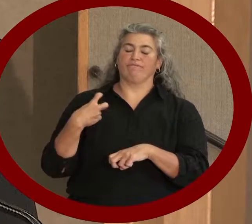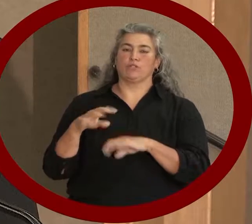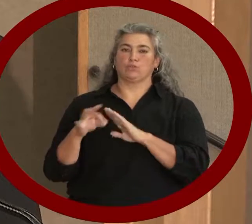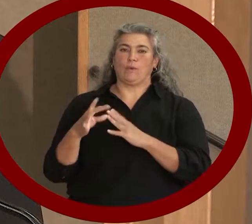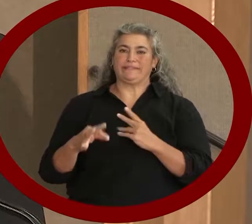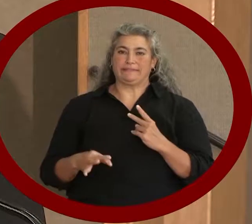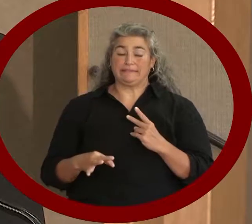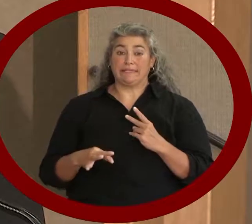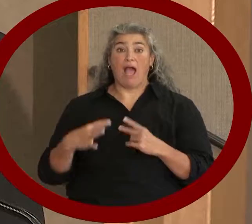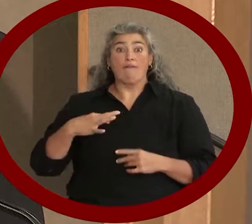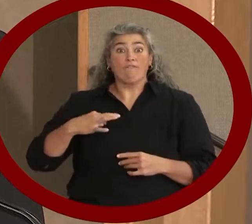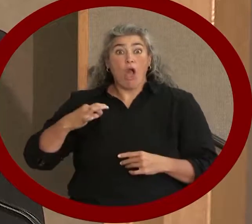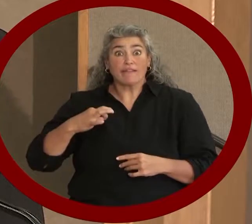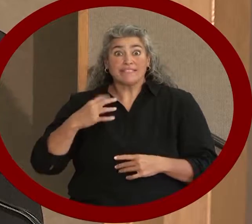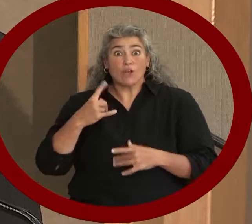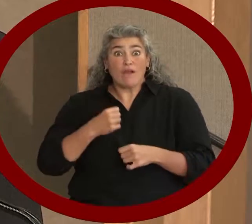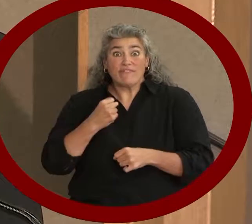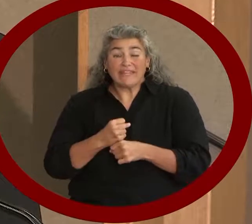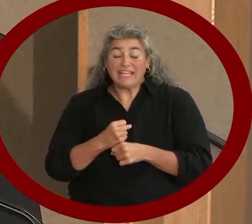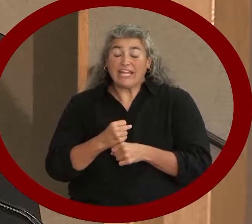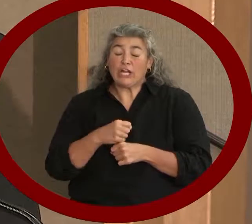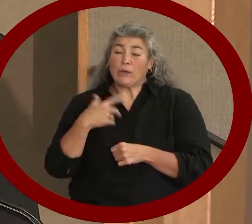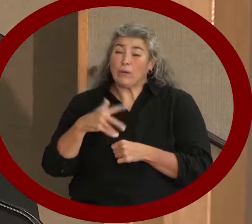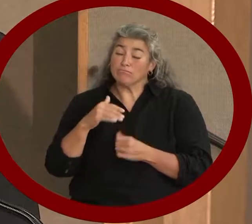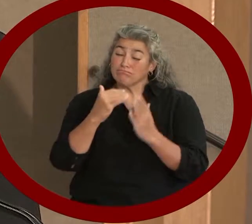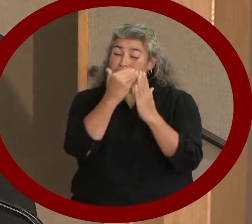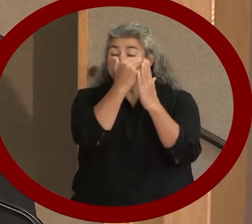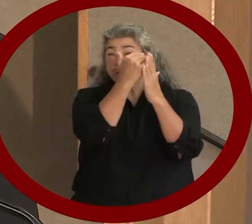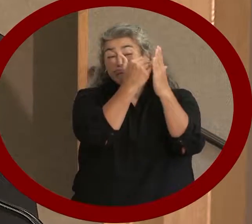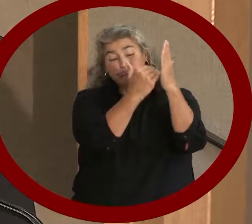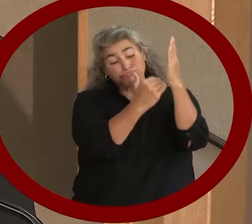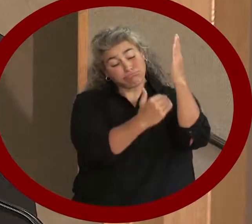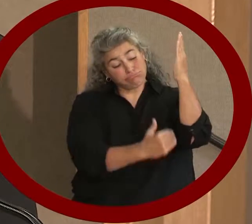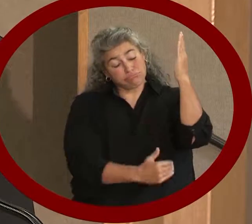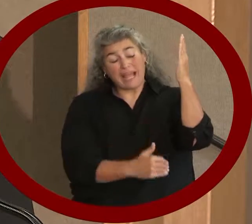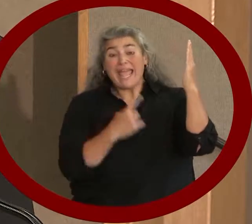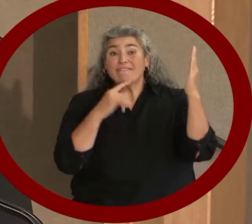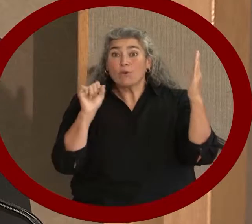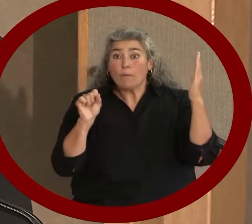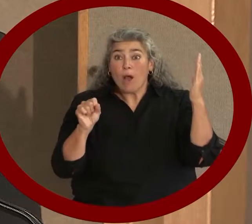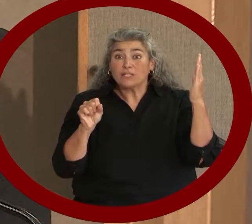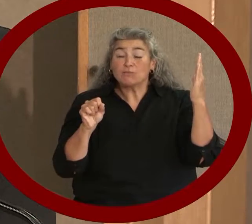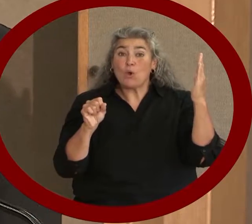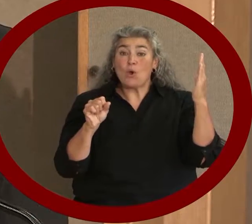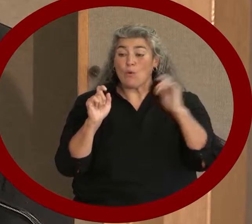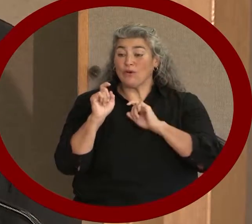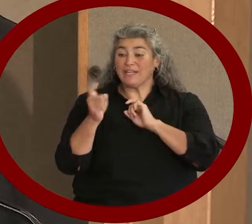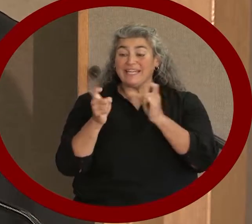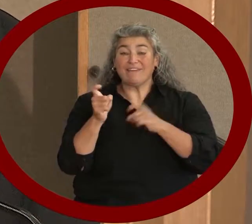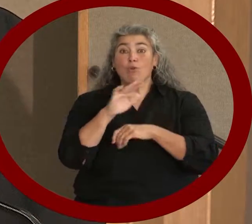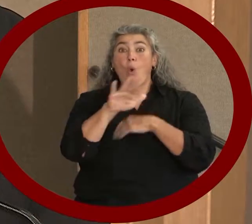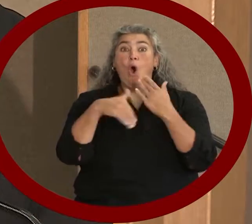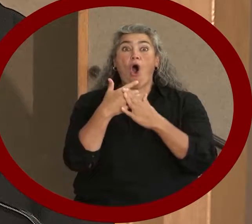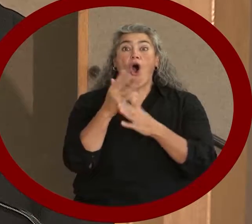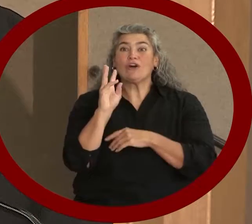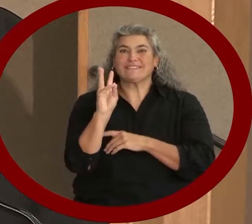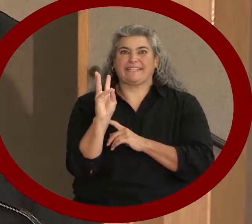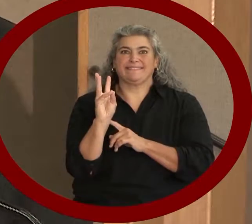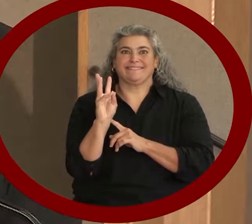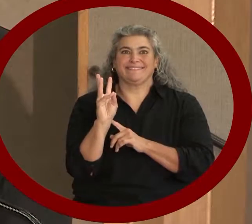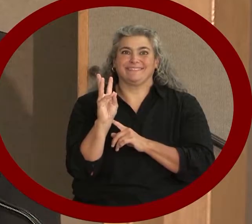rich. If it were possible, we'd bring all six nominees up here and just stand back and say, wow.